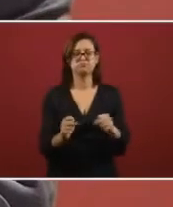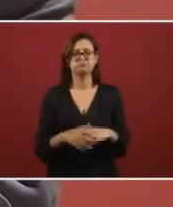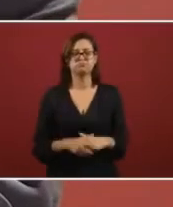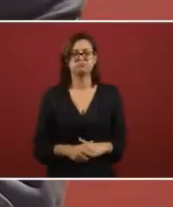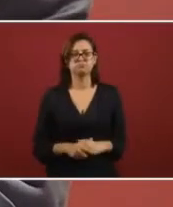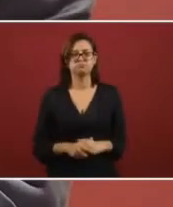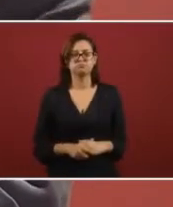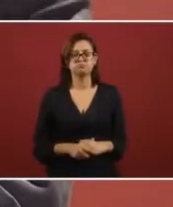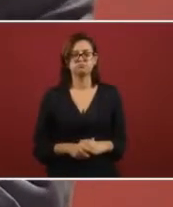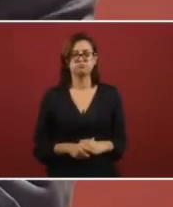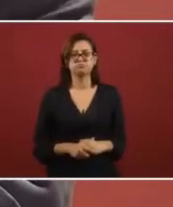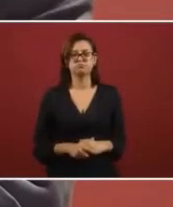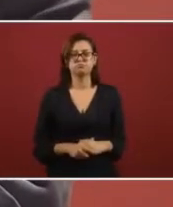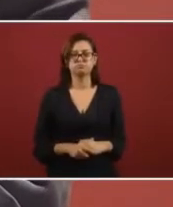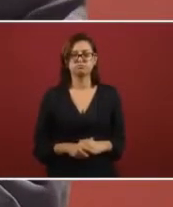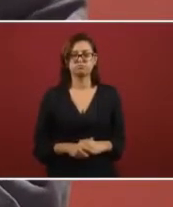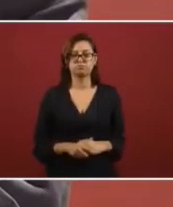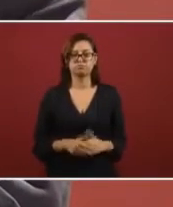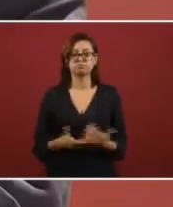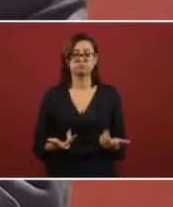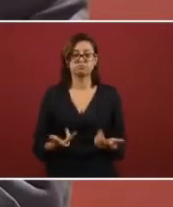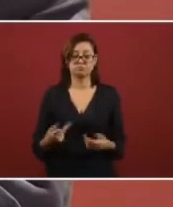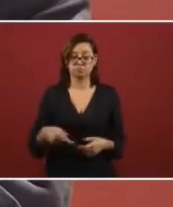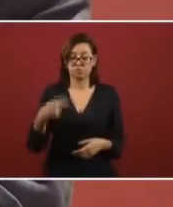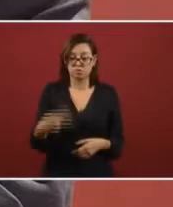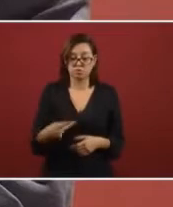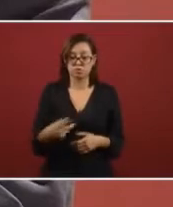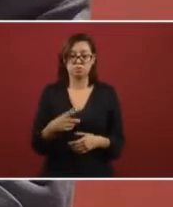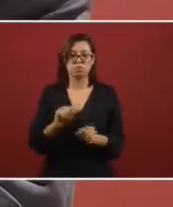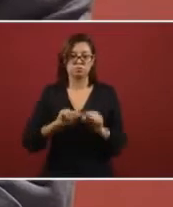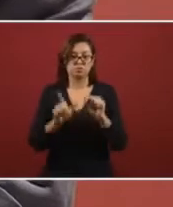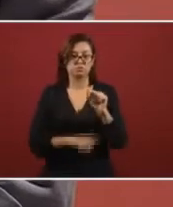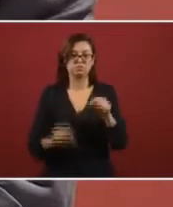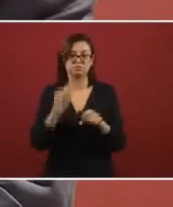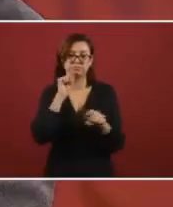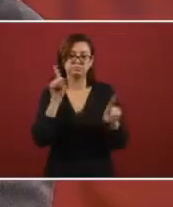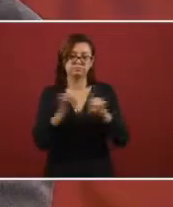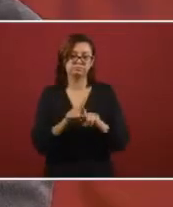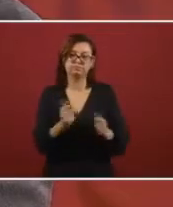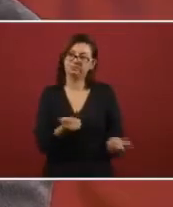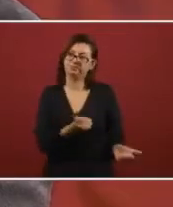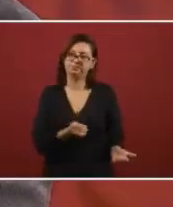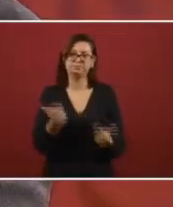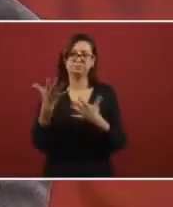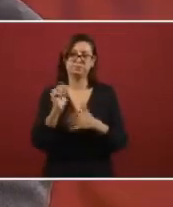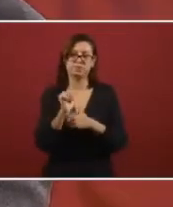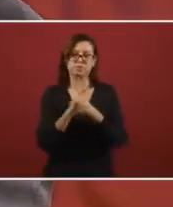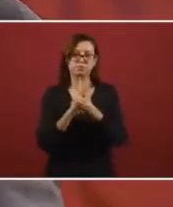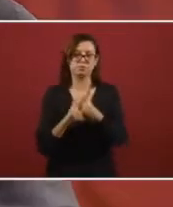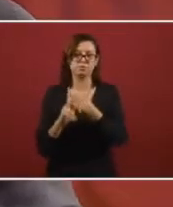for the internal market and also for exportation.